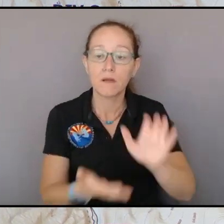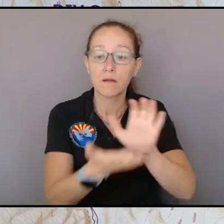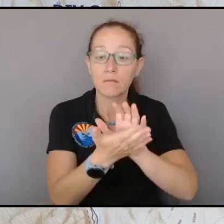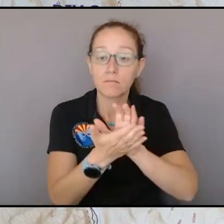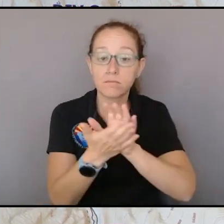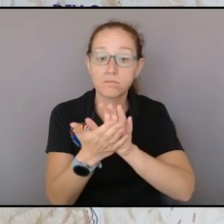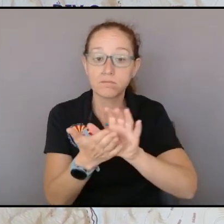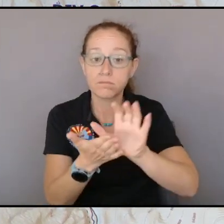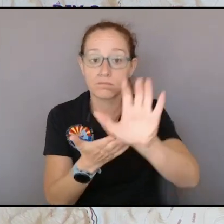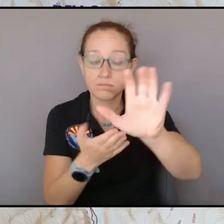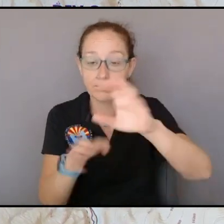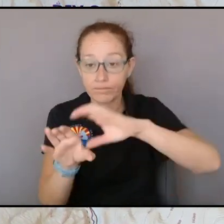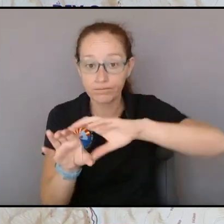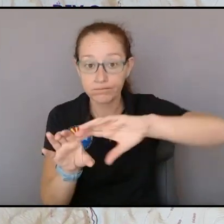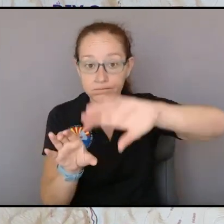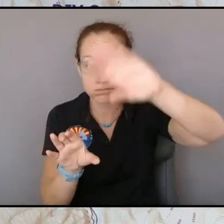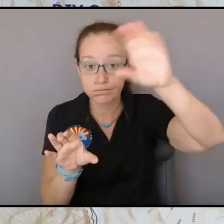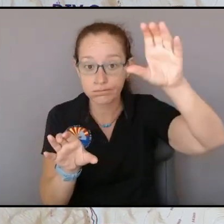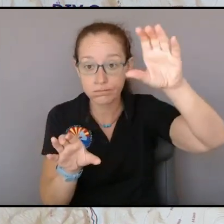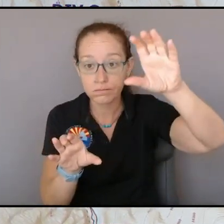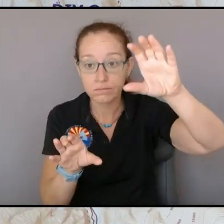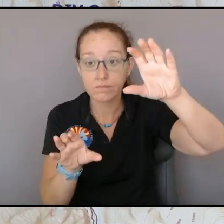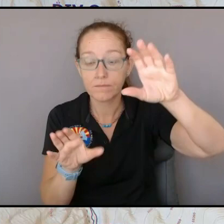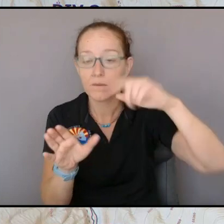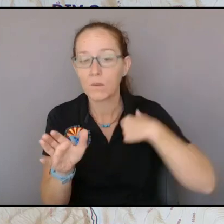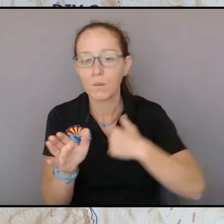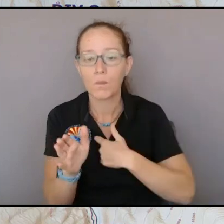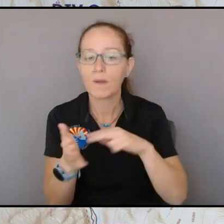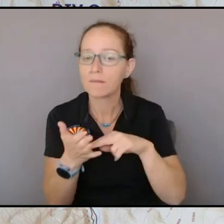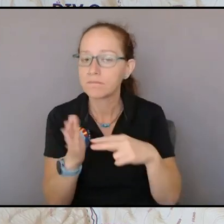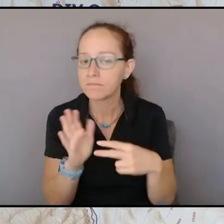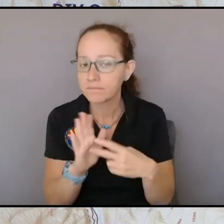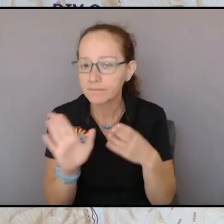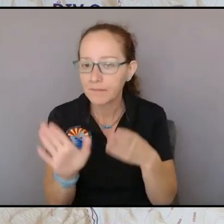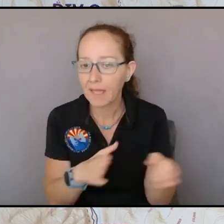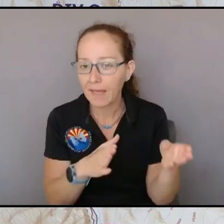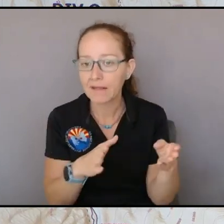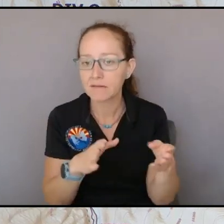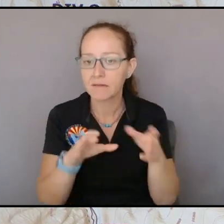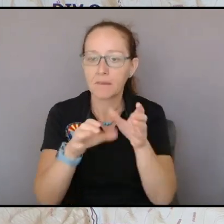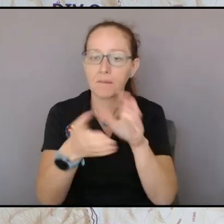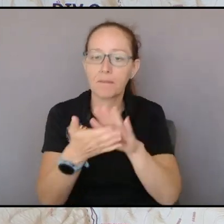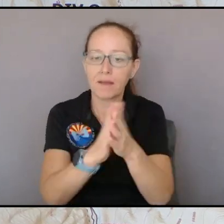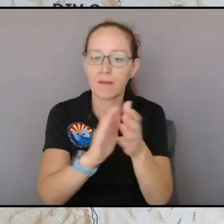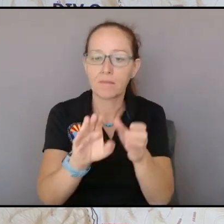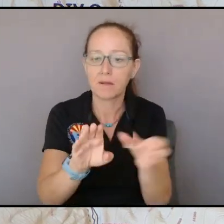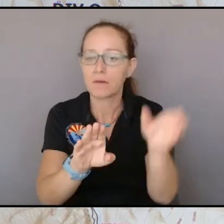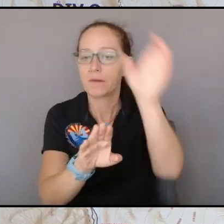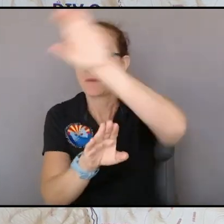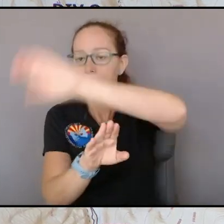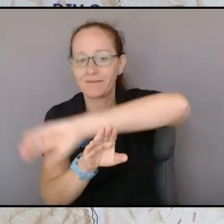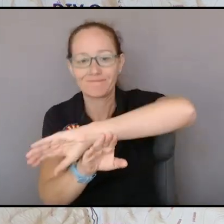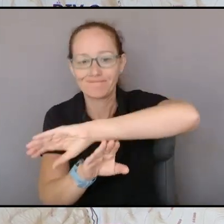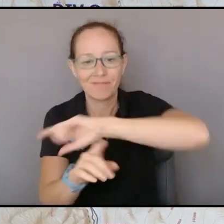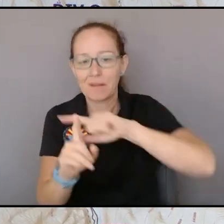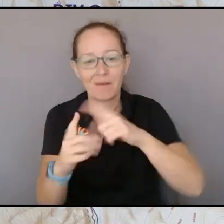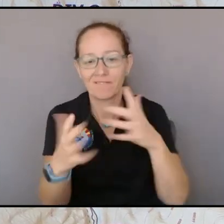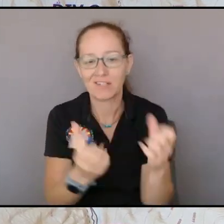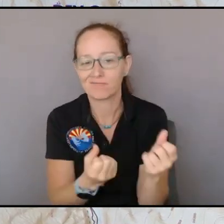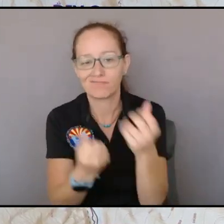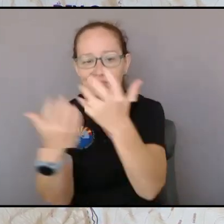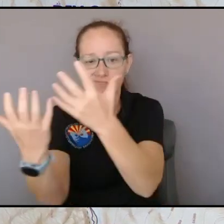it was intended to be the the exterior perimeter and we'll see if we can pick this up with aircraft this morning